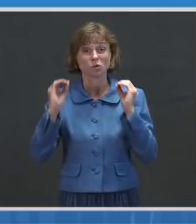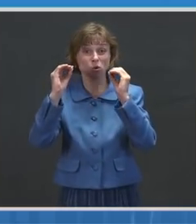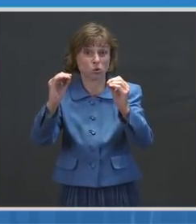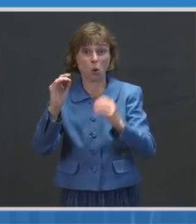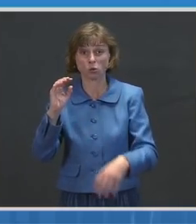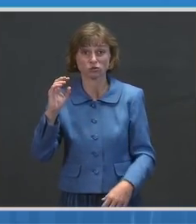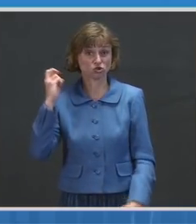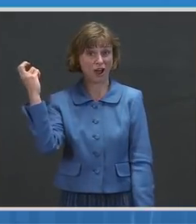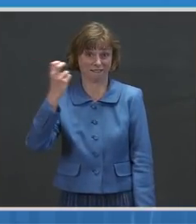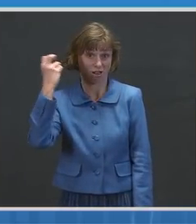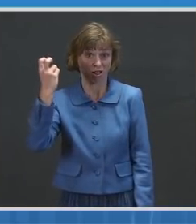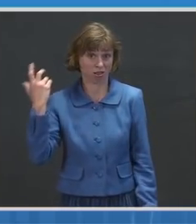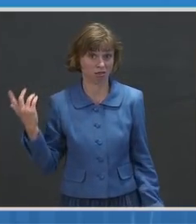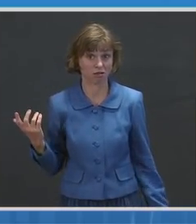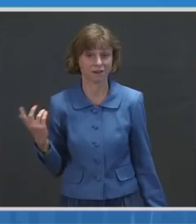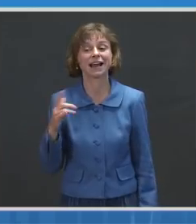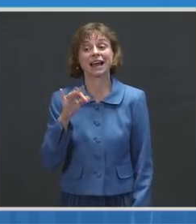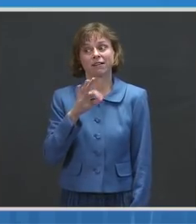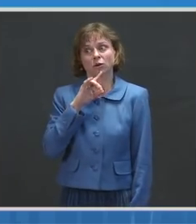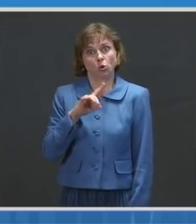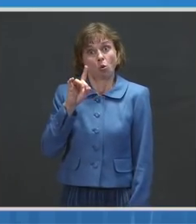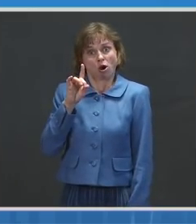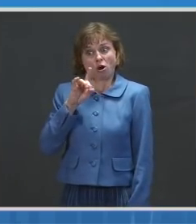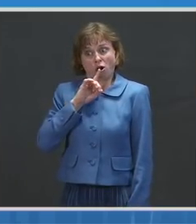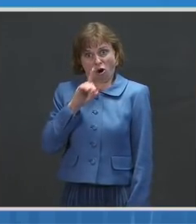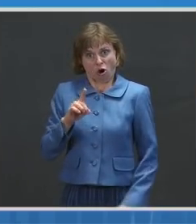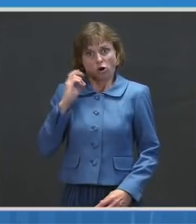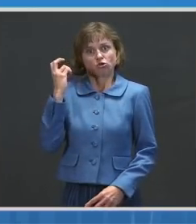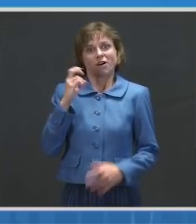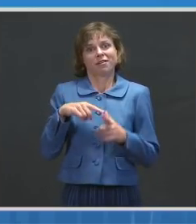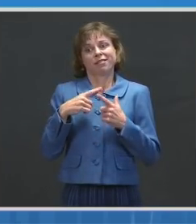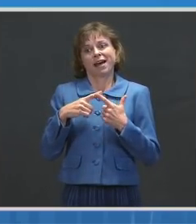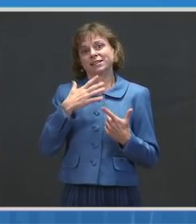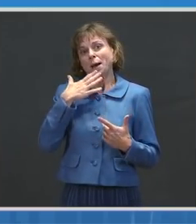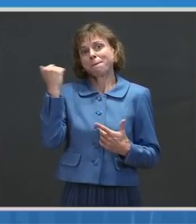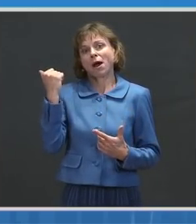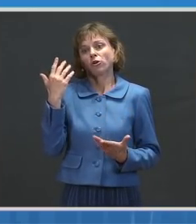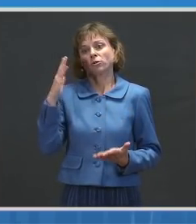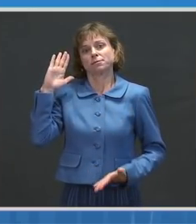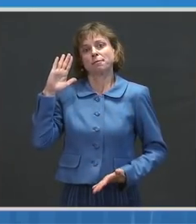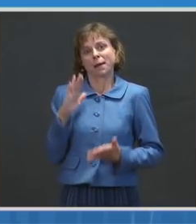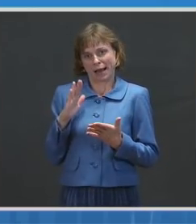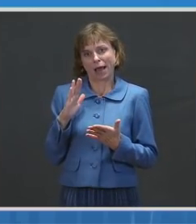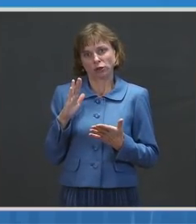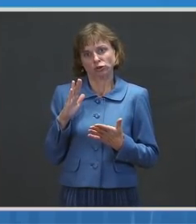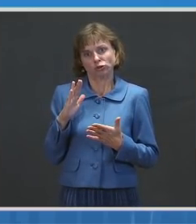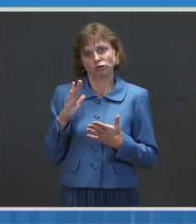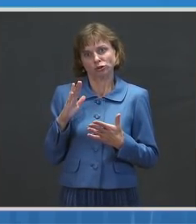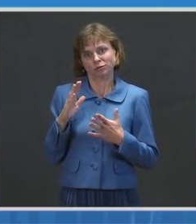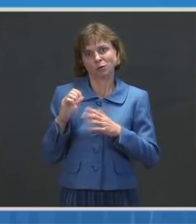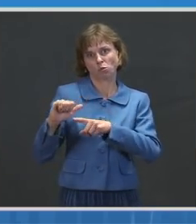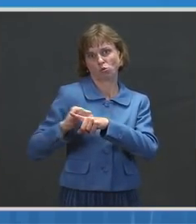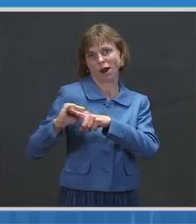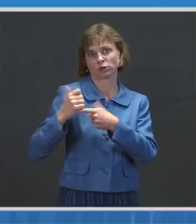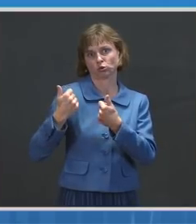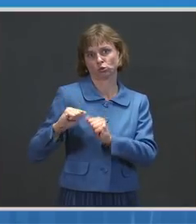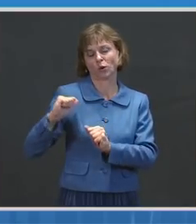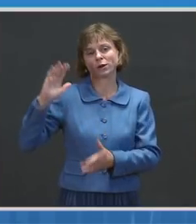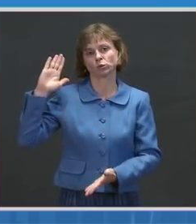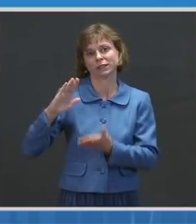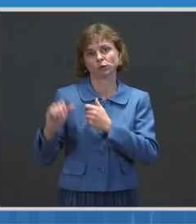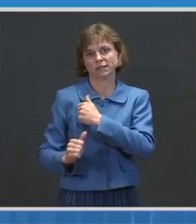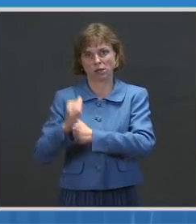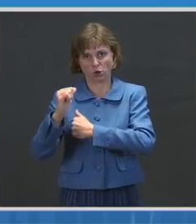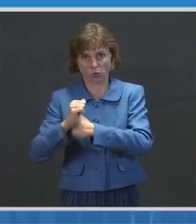But if we are traveling, this would be yet another mitigation measure to try and decrease the spread. Dr. Thank you. Let's go to the next question.